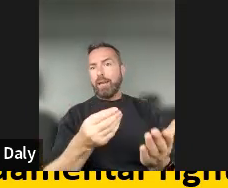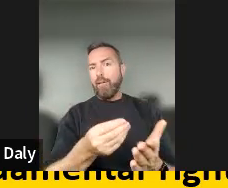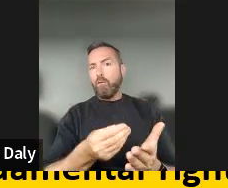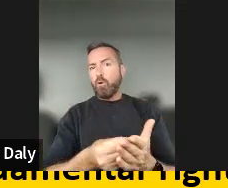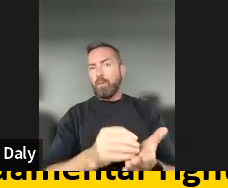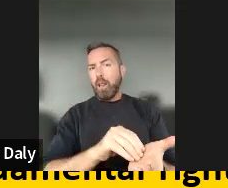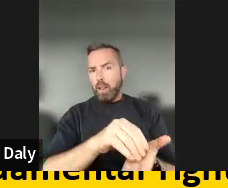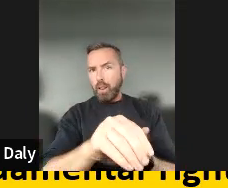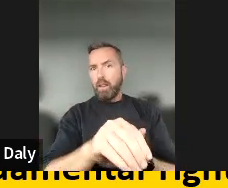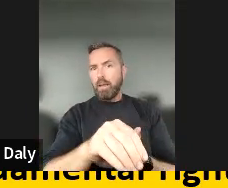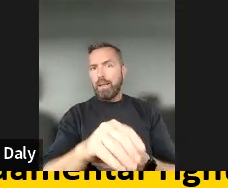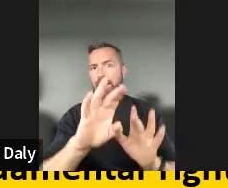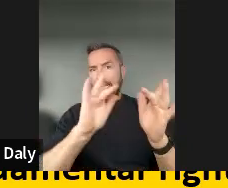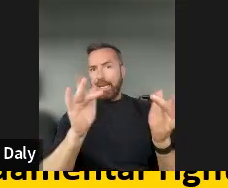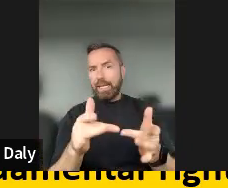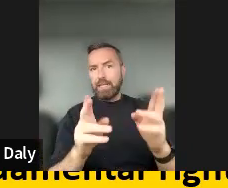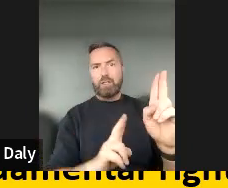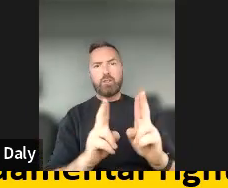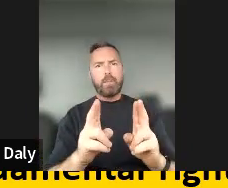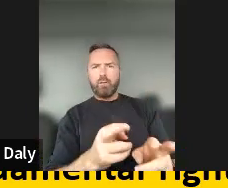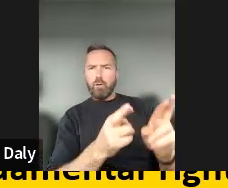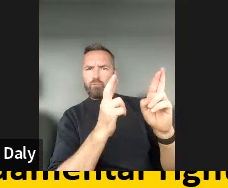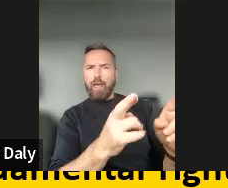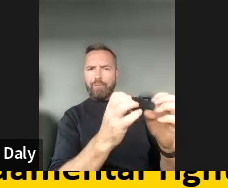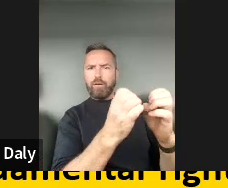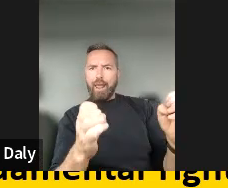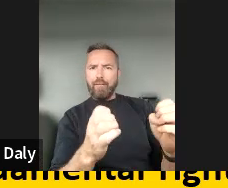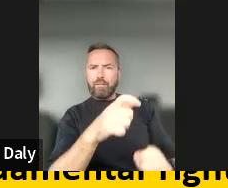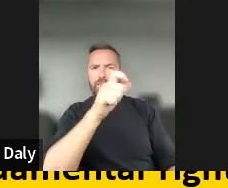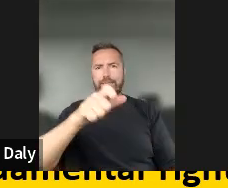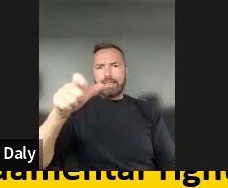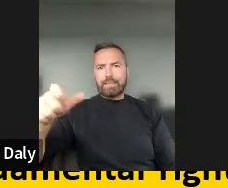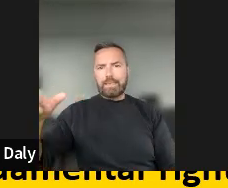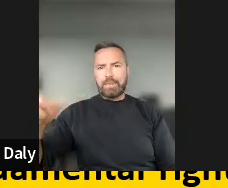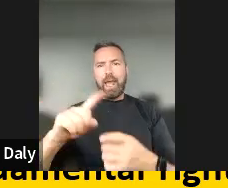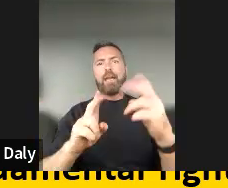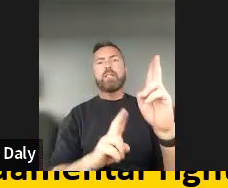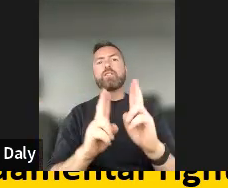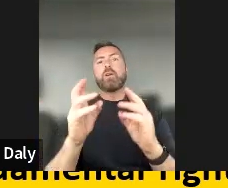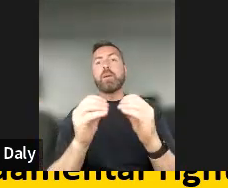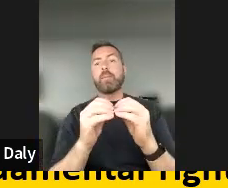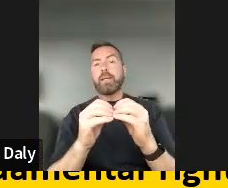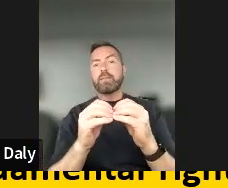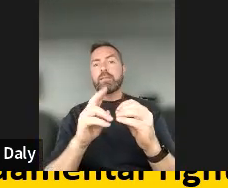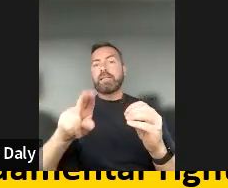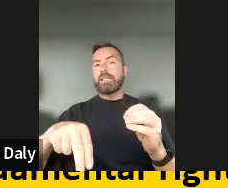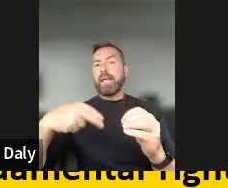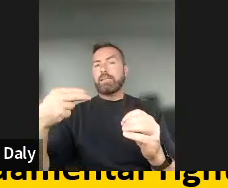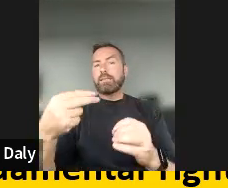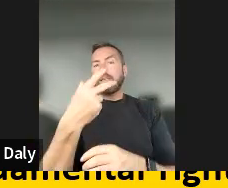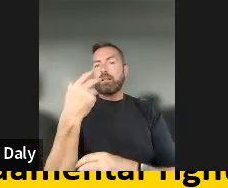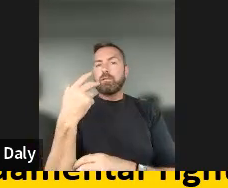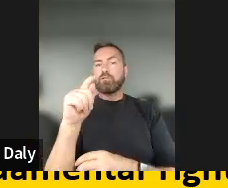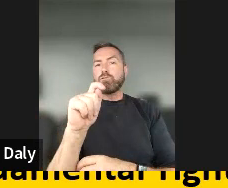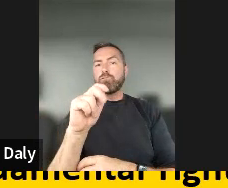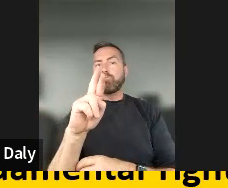fundamental right for every EU citizen, and it should be mentioned in possibly the next treaties, for example.